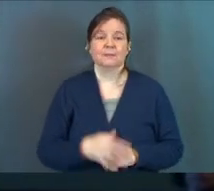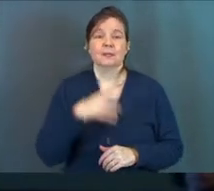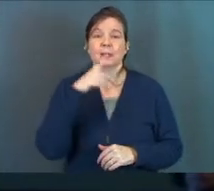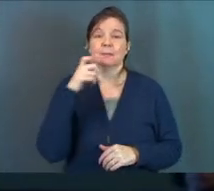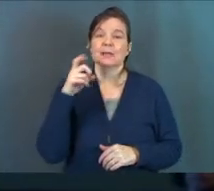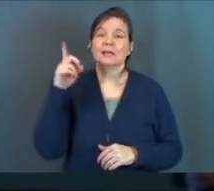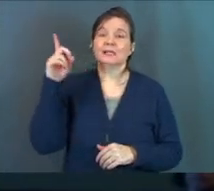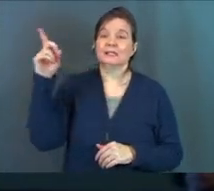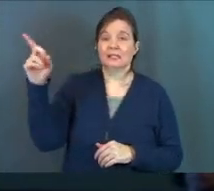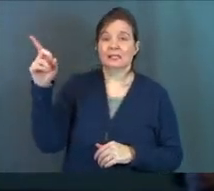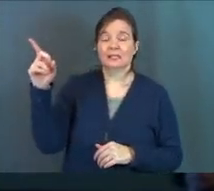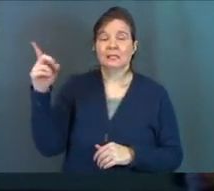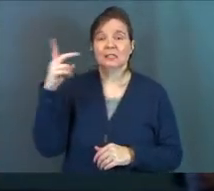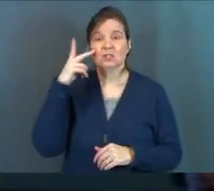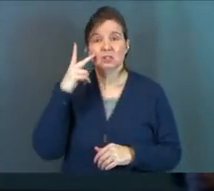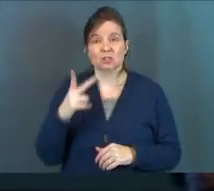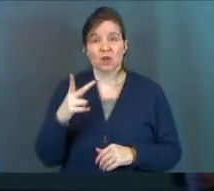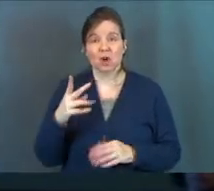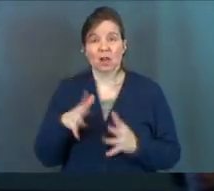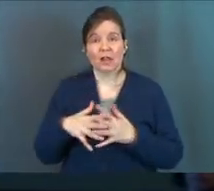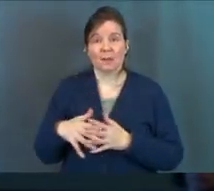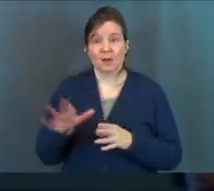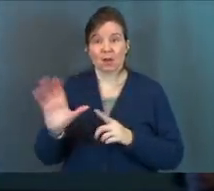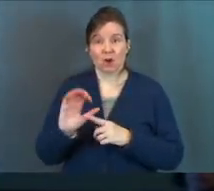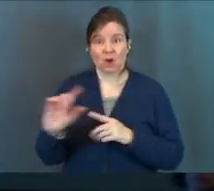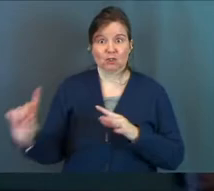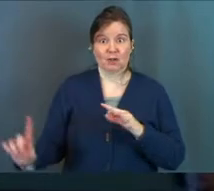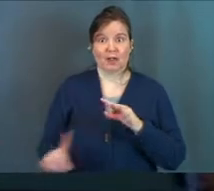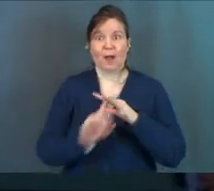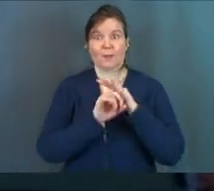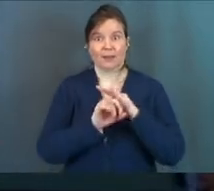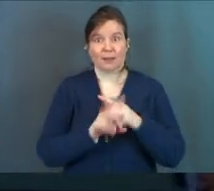It's because he saw American culture coming.